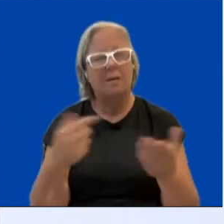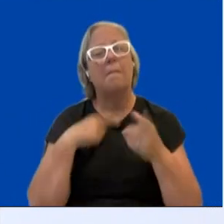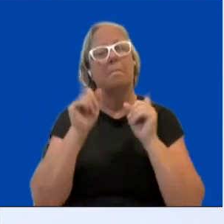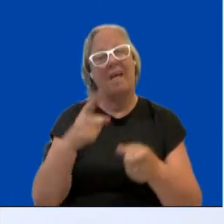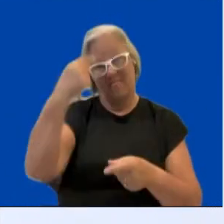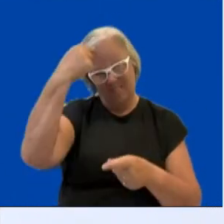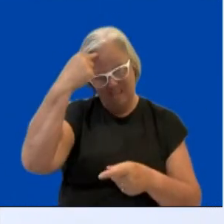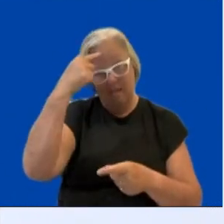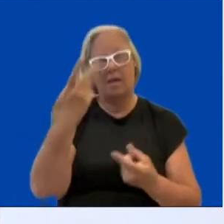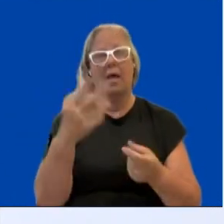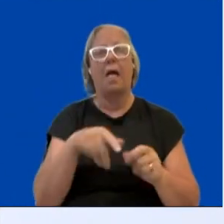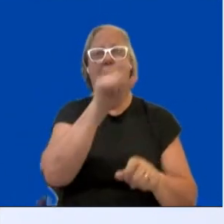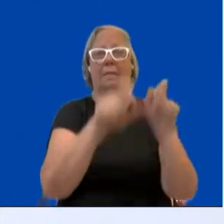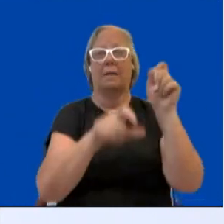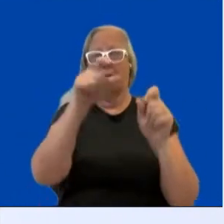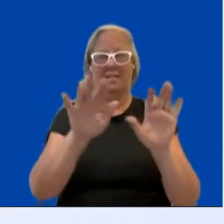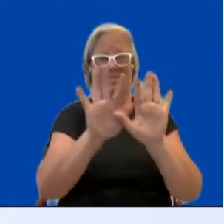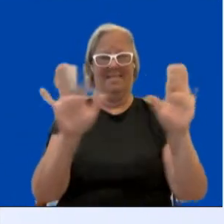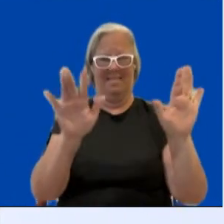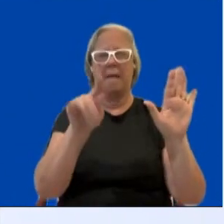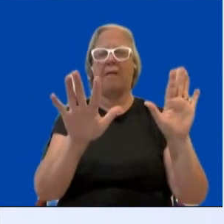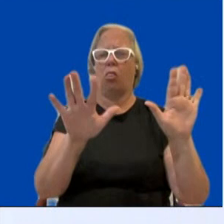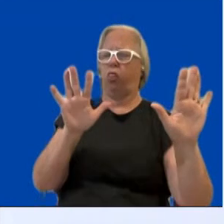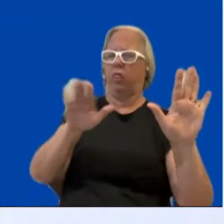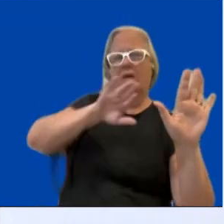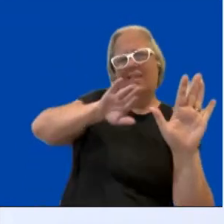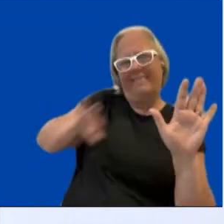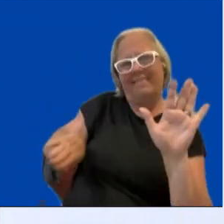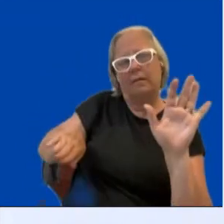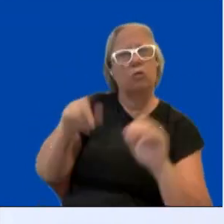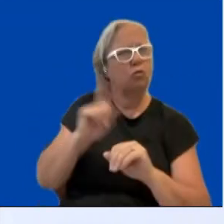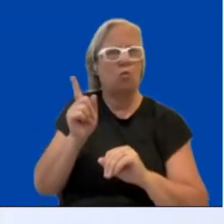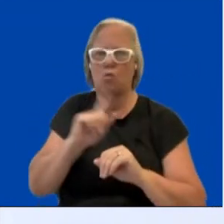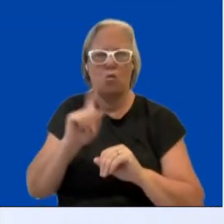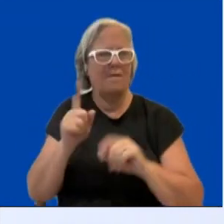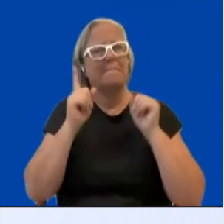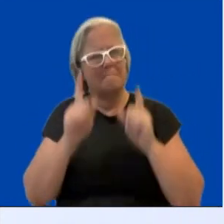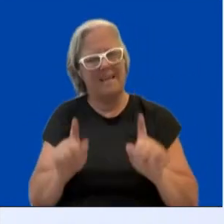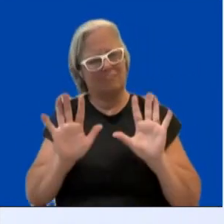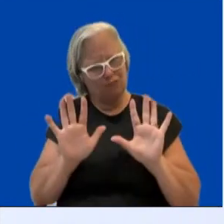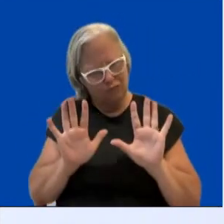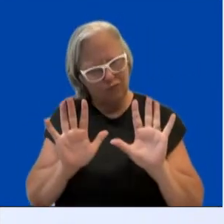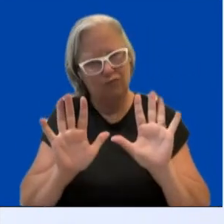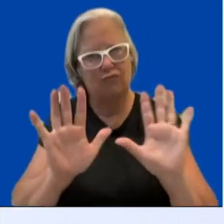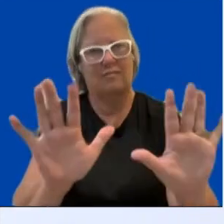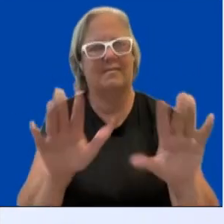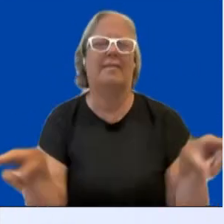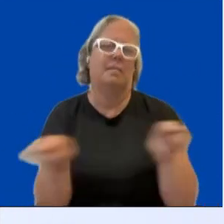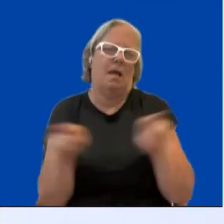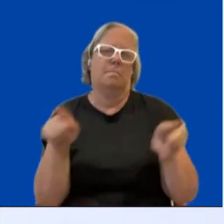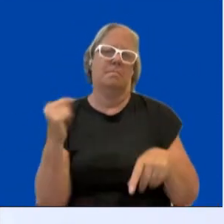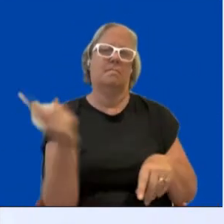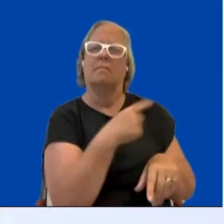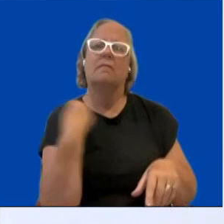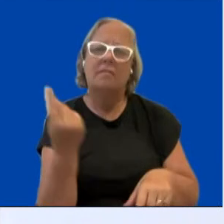And one important topic that comes to the table very often now is energy poverty, lack of energy, but